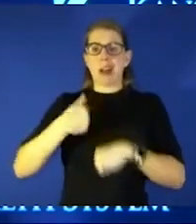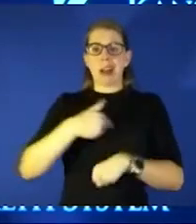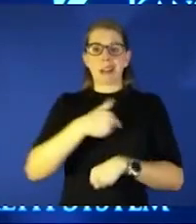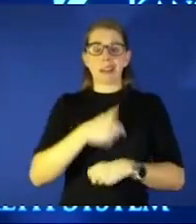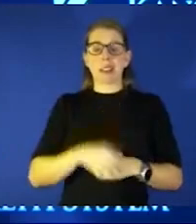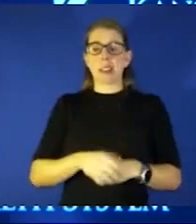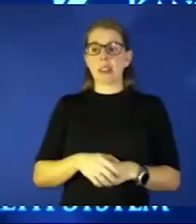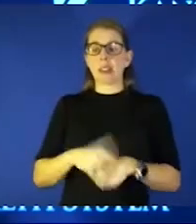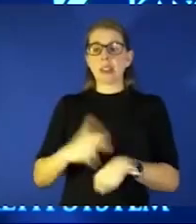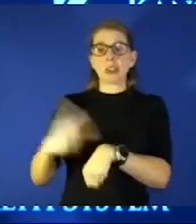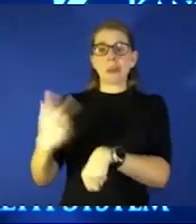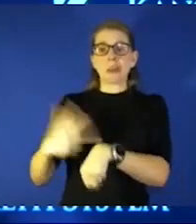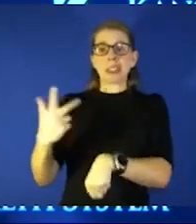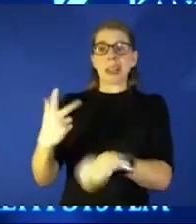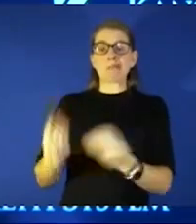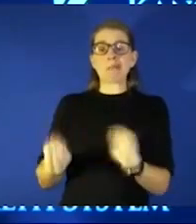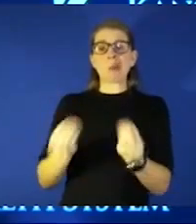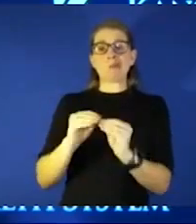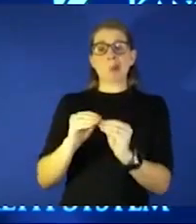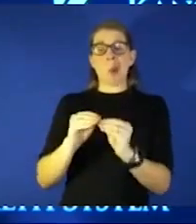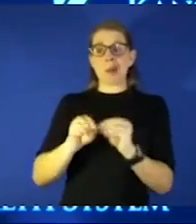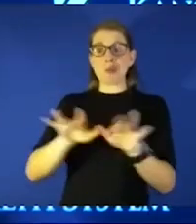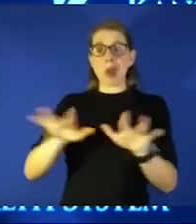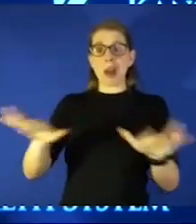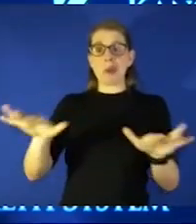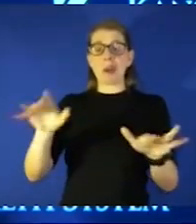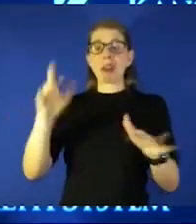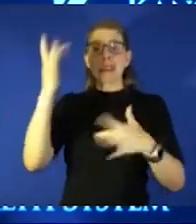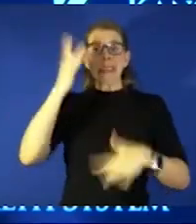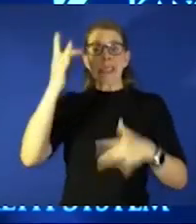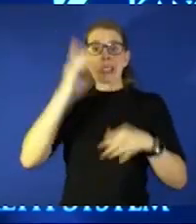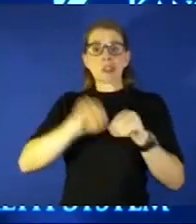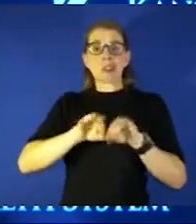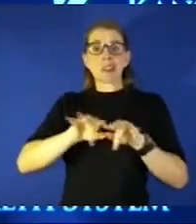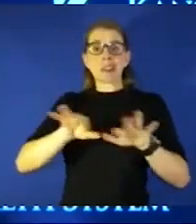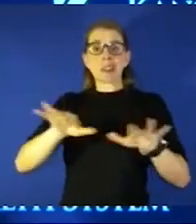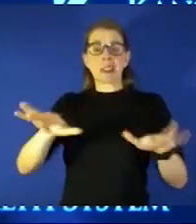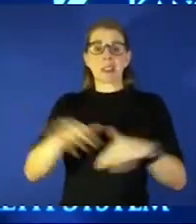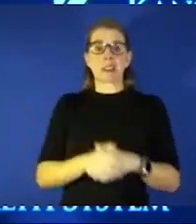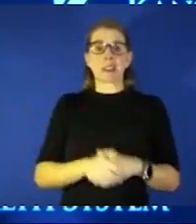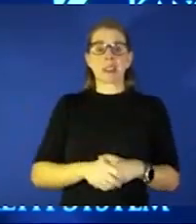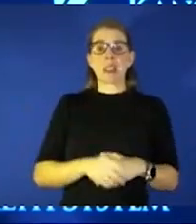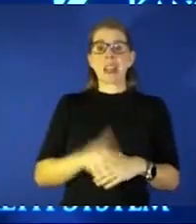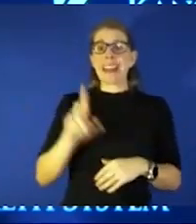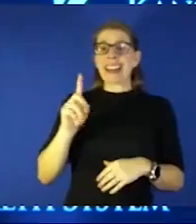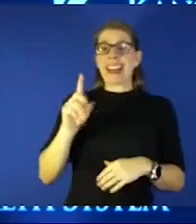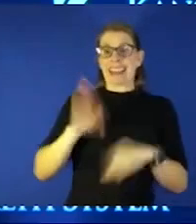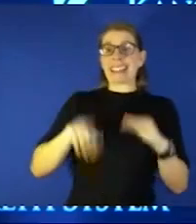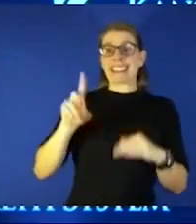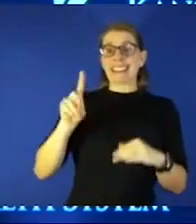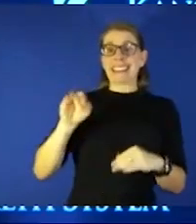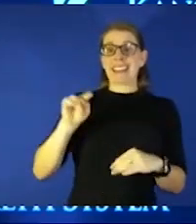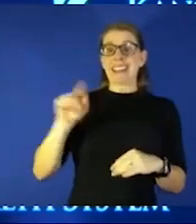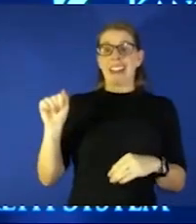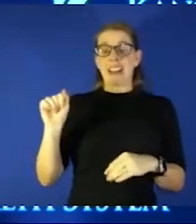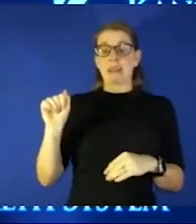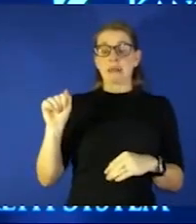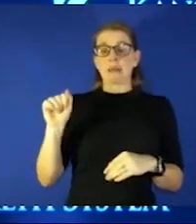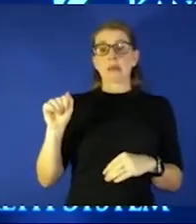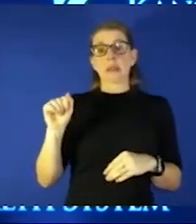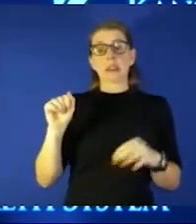spreadable more contagious than is the Delta variant was two to four more times more than the original strain so what we have is a highly